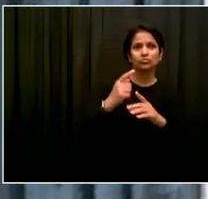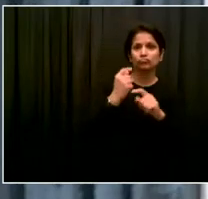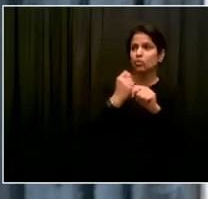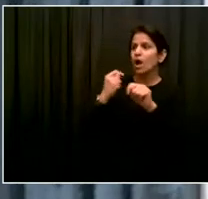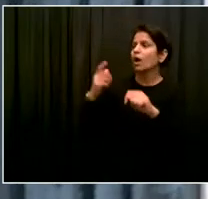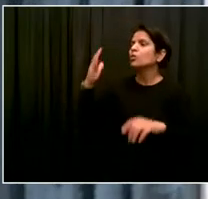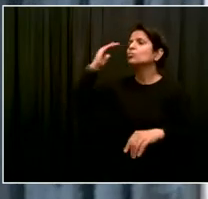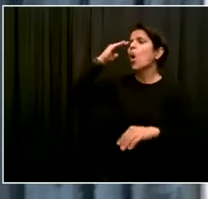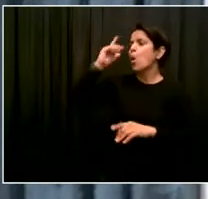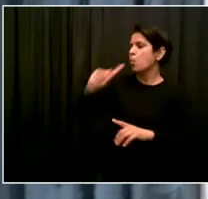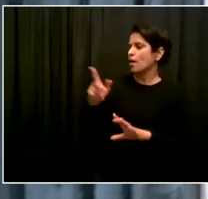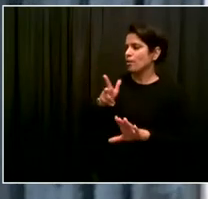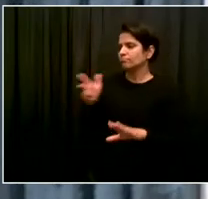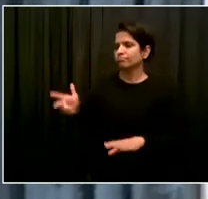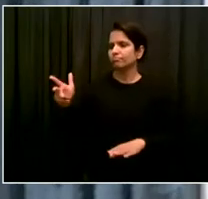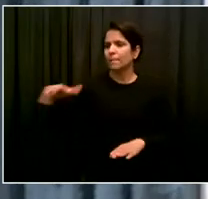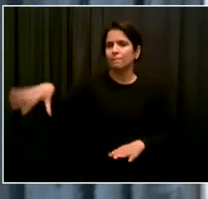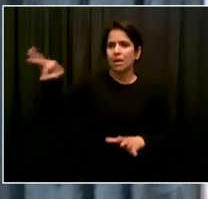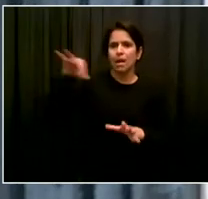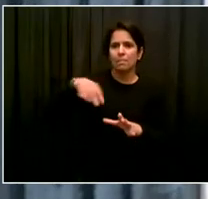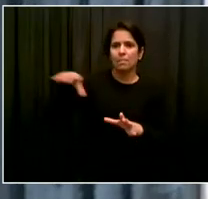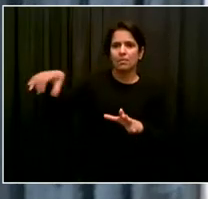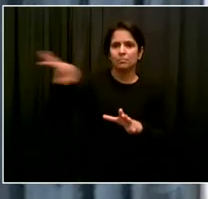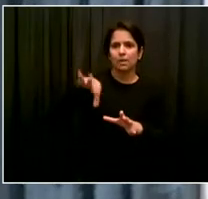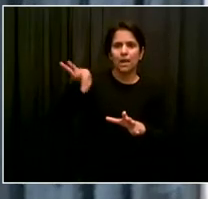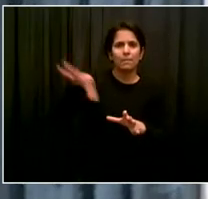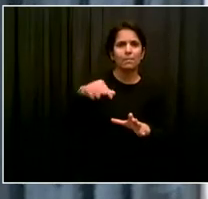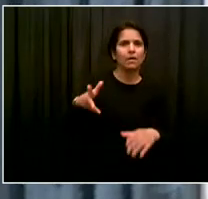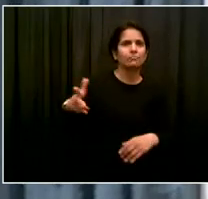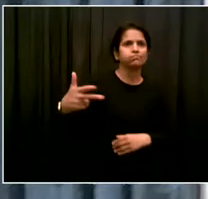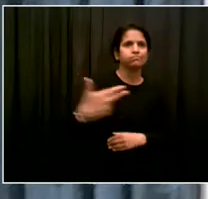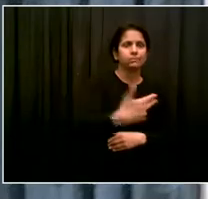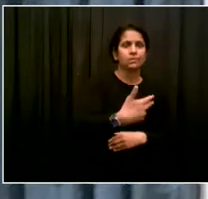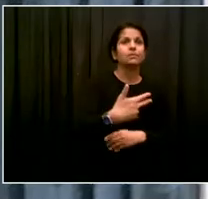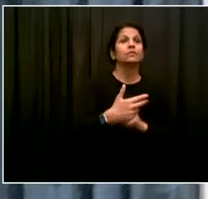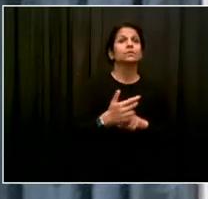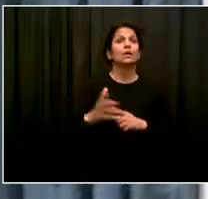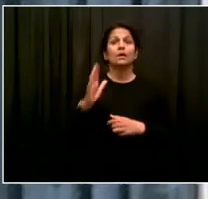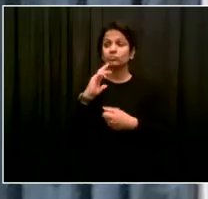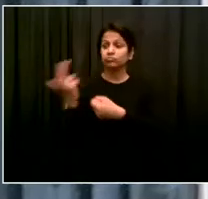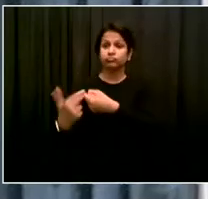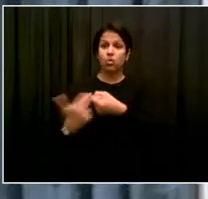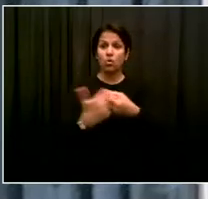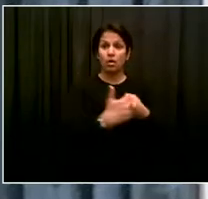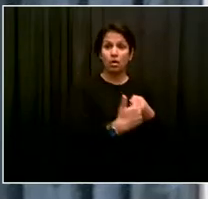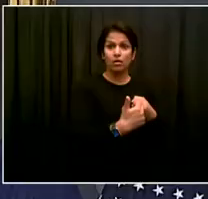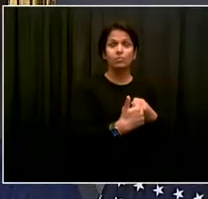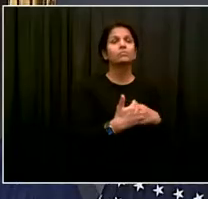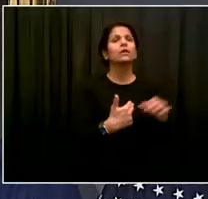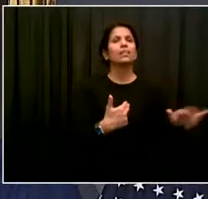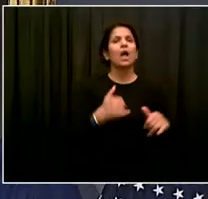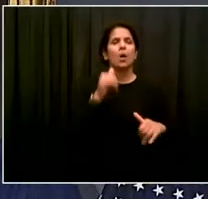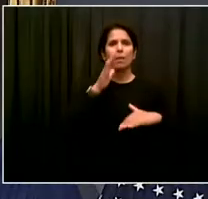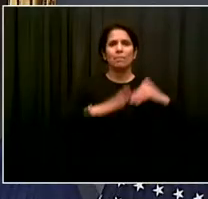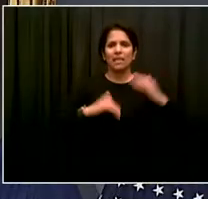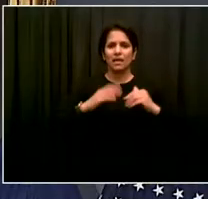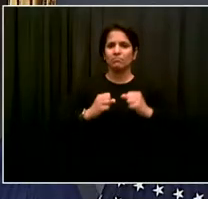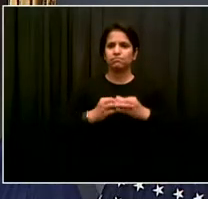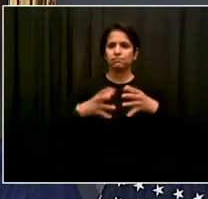service those stops and build on that as more and more people registered for the program. Thank you very much, Ed. Go ahead, Dana.